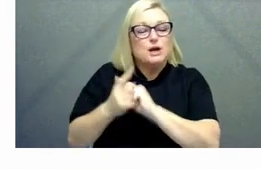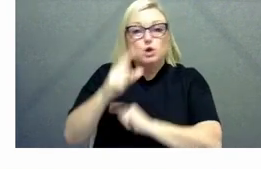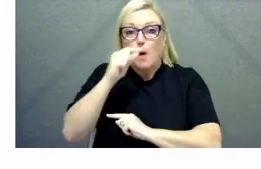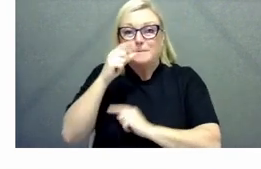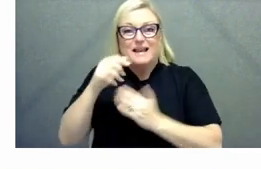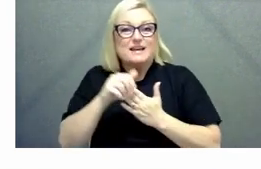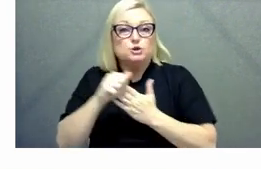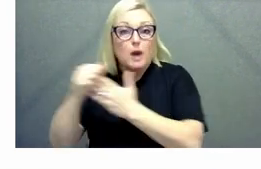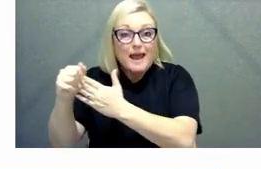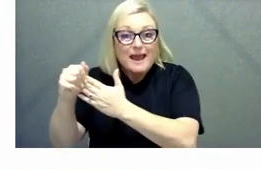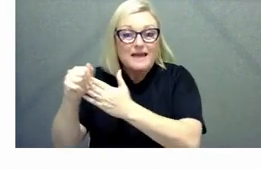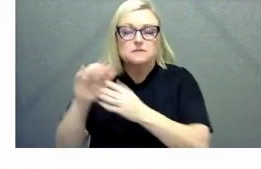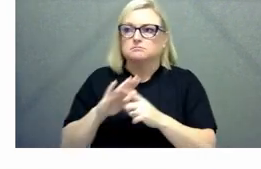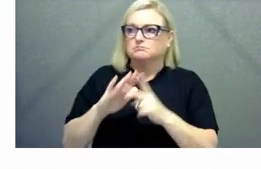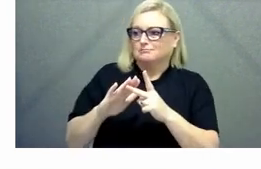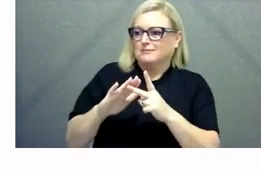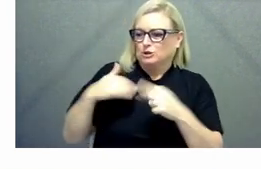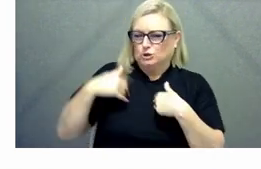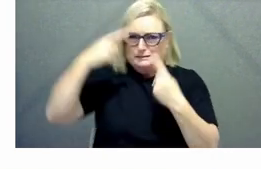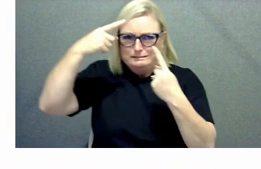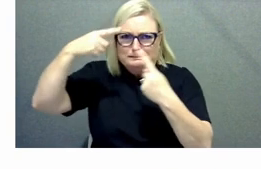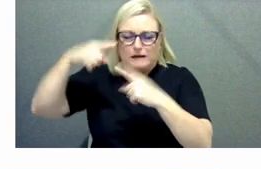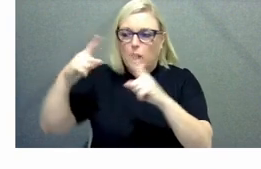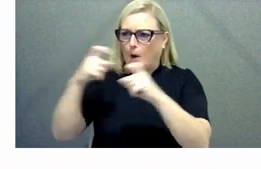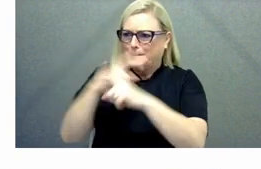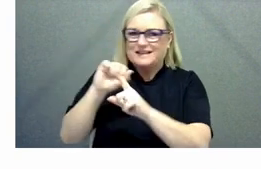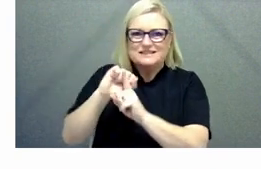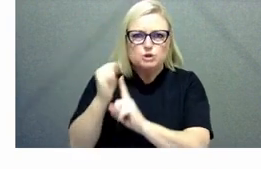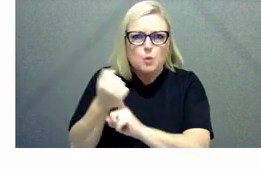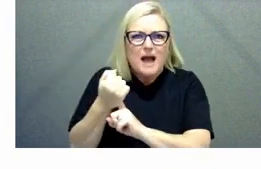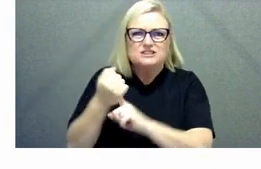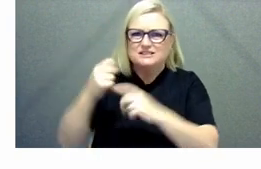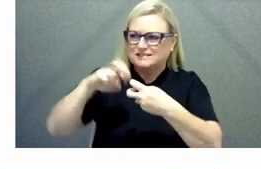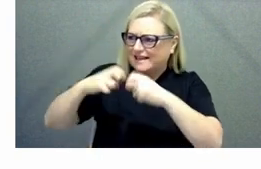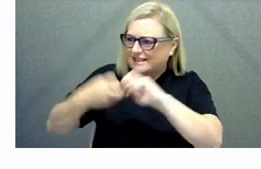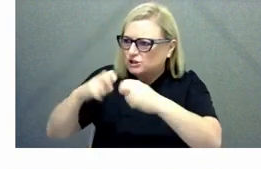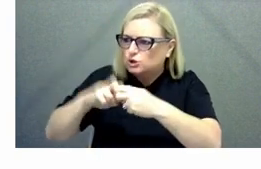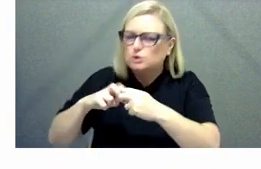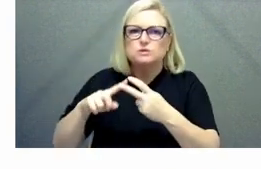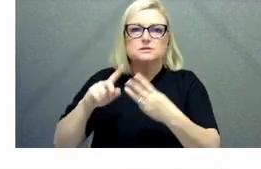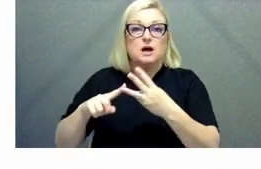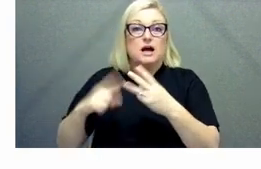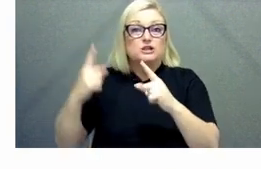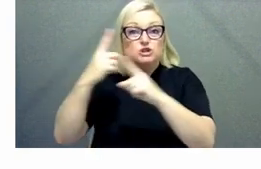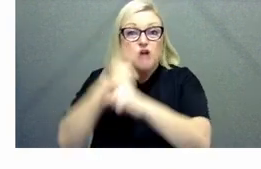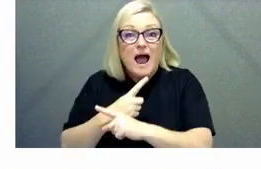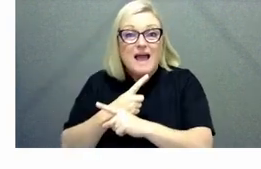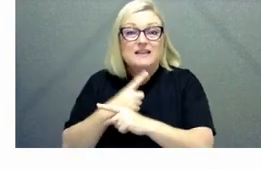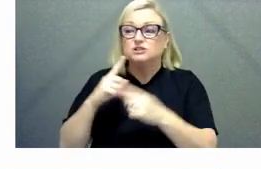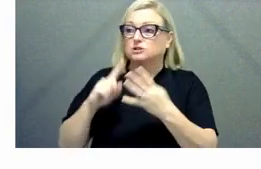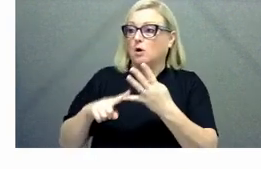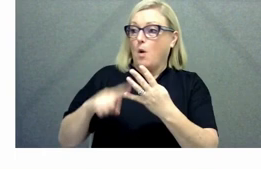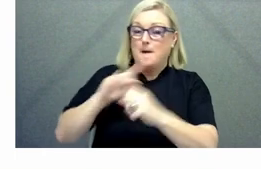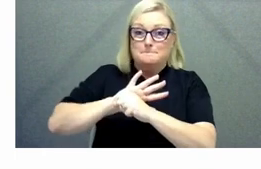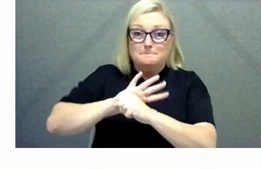complexity to to manage a team to manage change um or or a pandemic or a bushfires which is